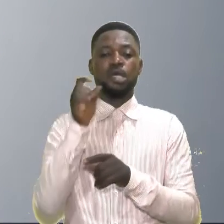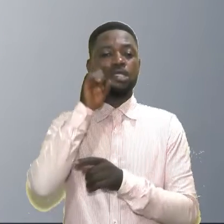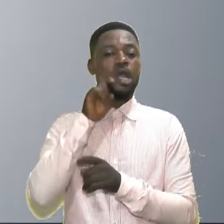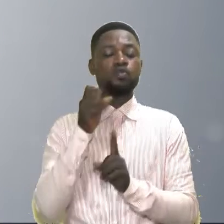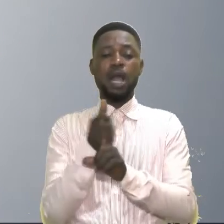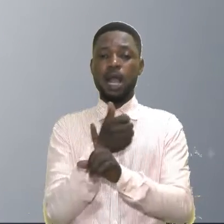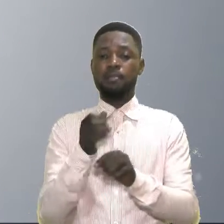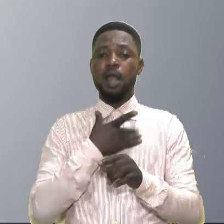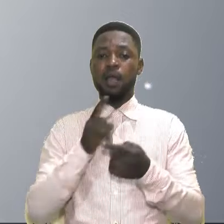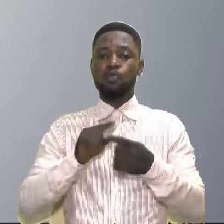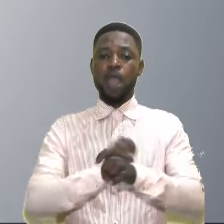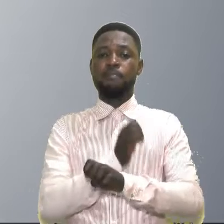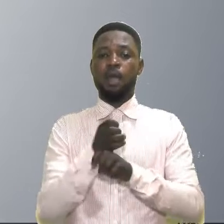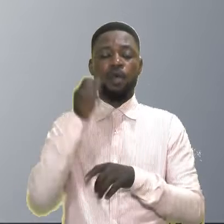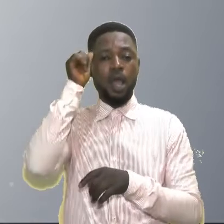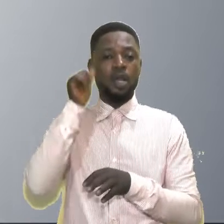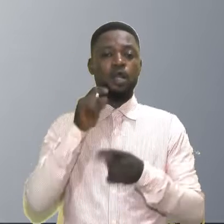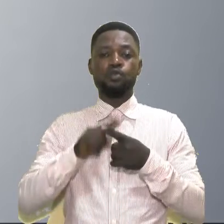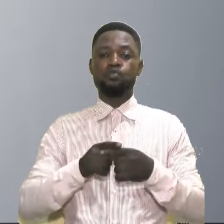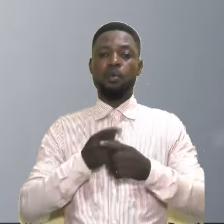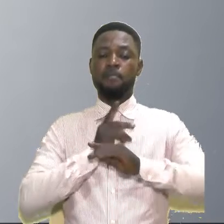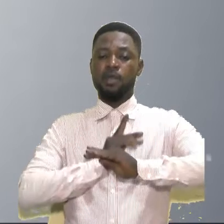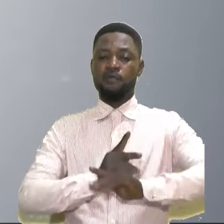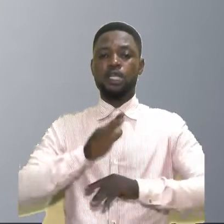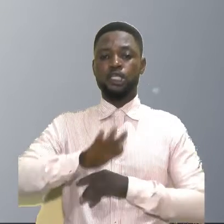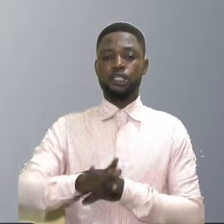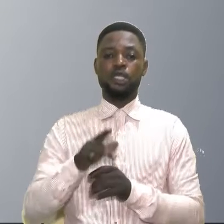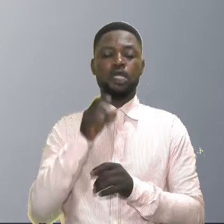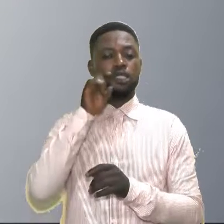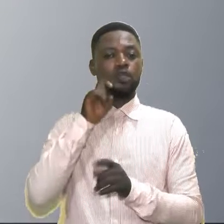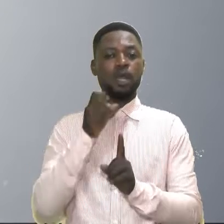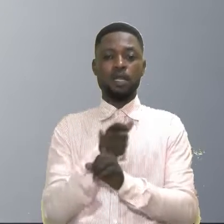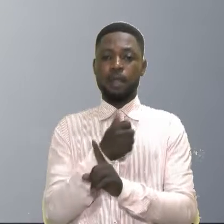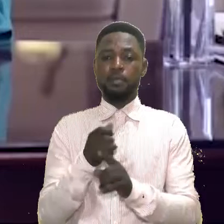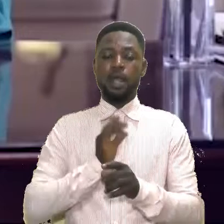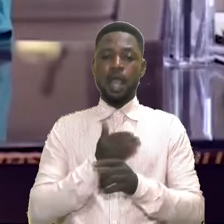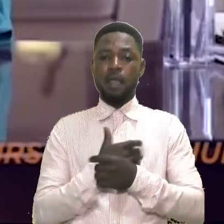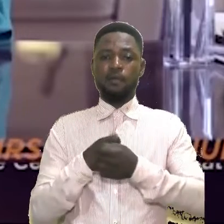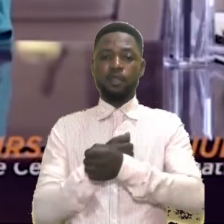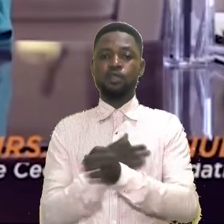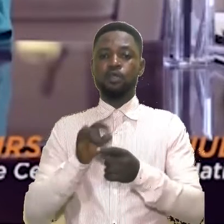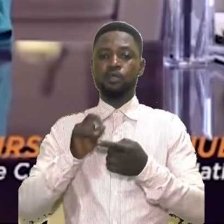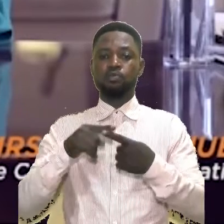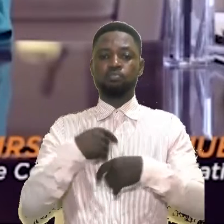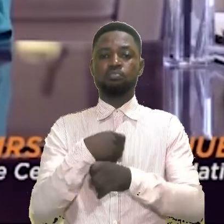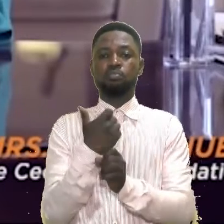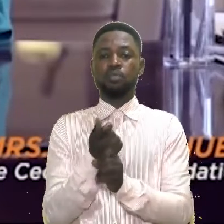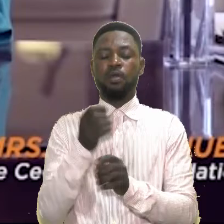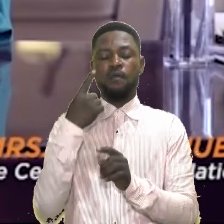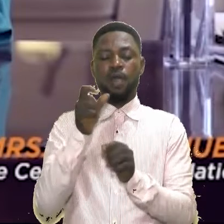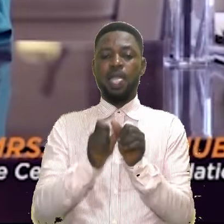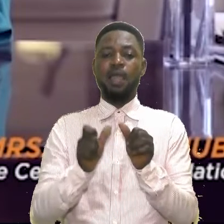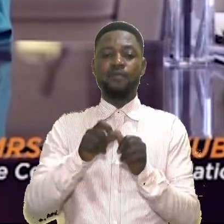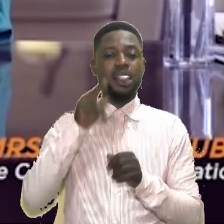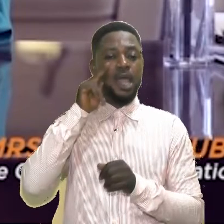from sexual abuse. And to empower adults to prevent child sexual abuse. Our vision is to create a safe childhood